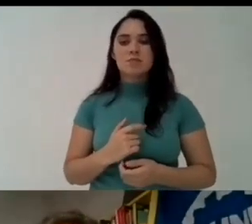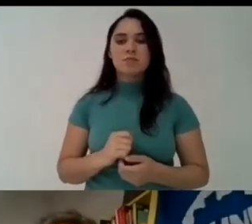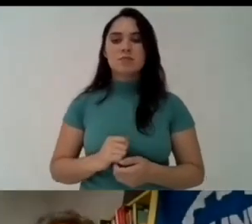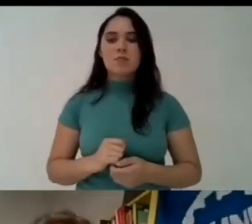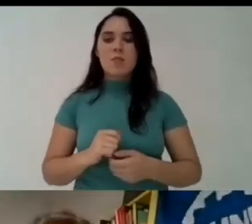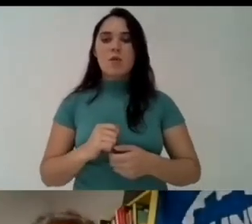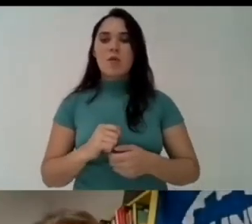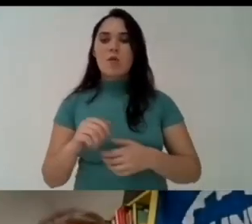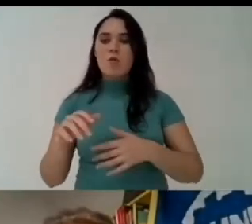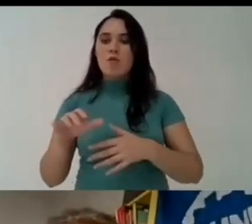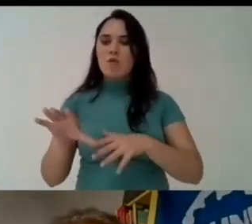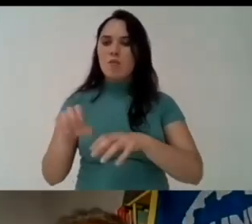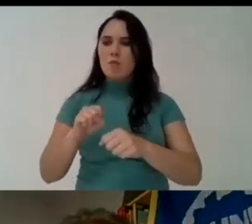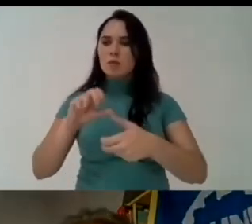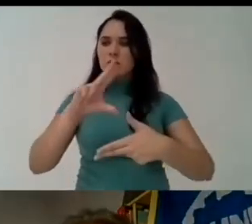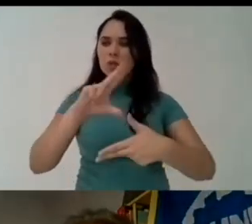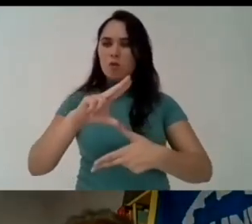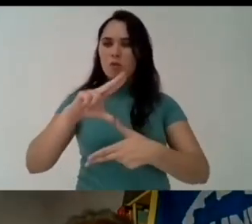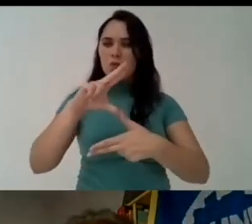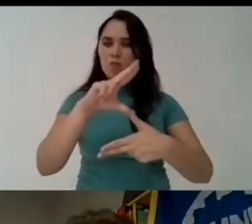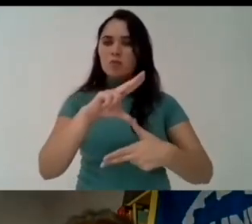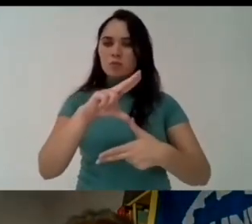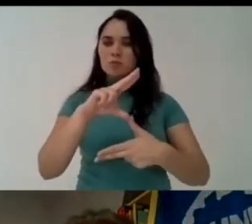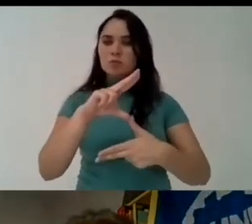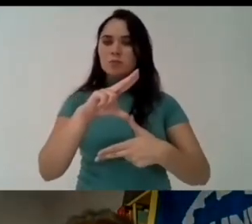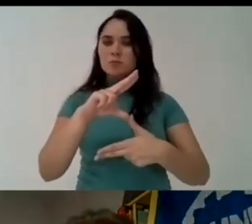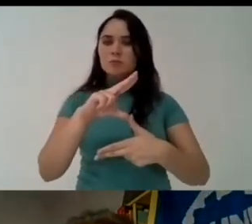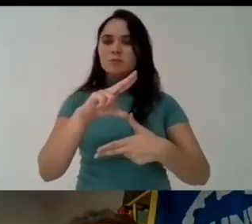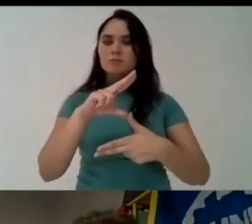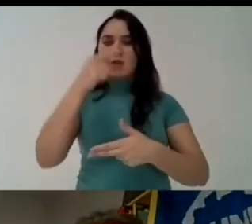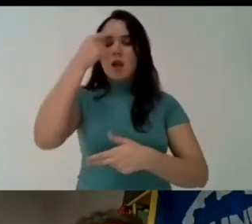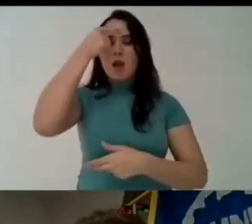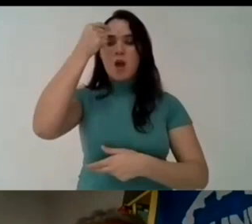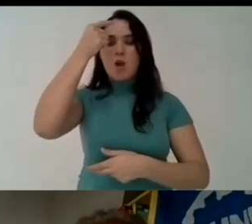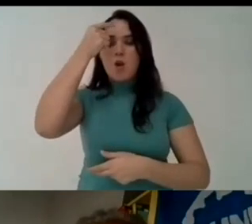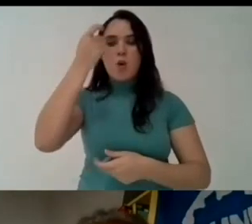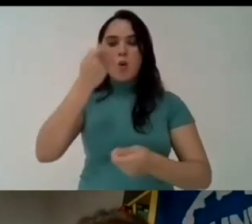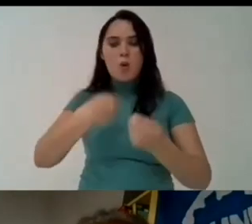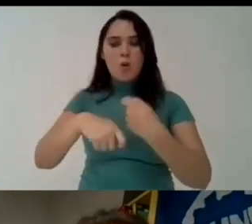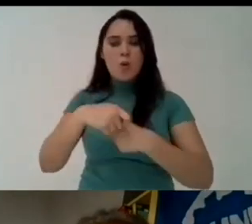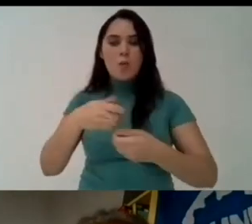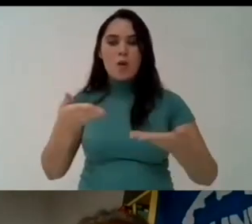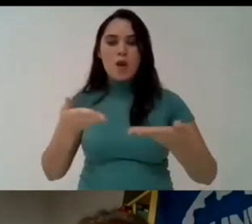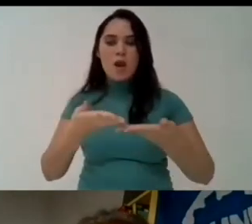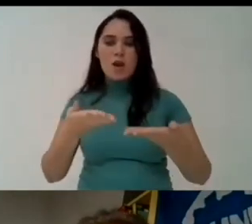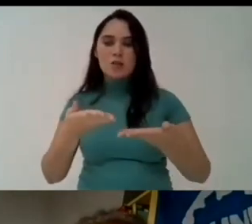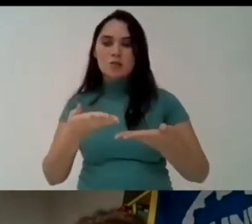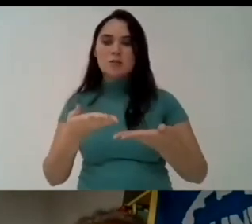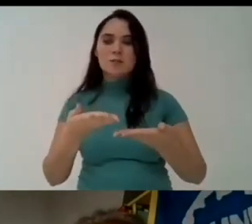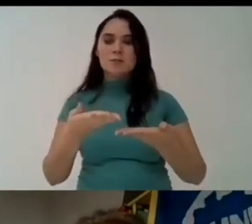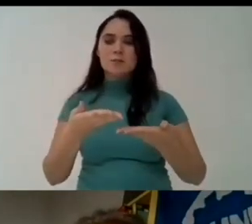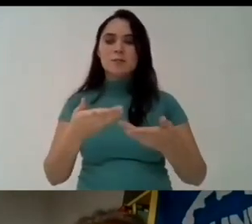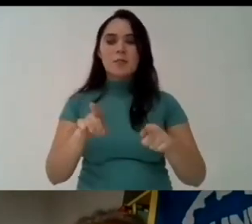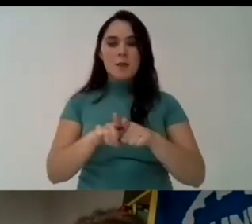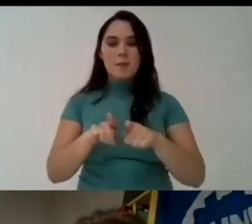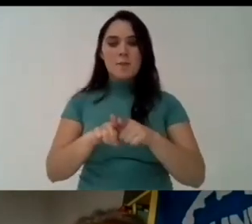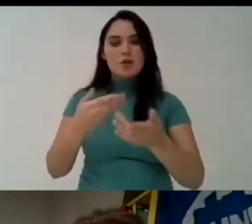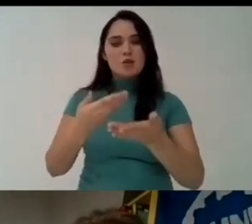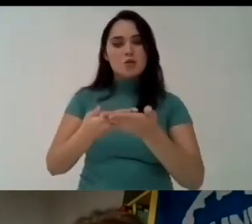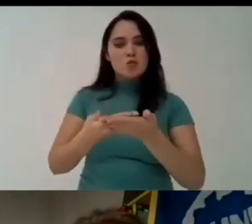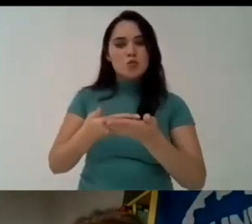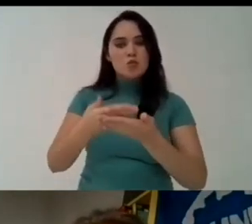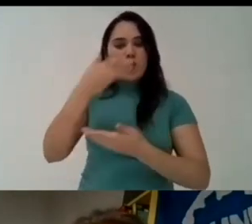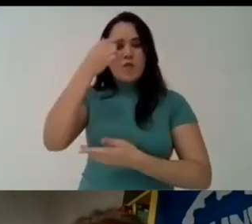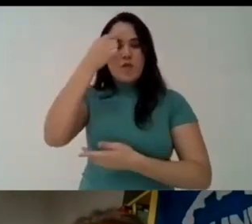i entered the university in 2018 2008 at the